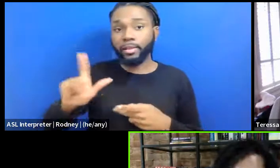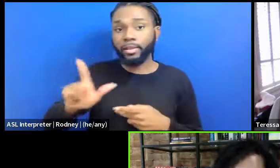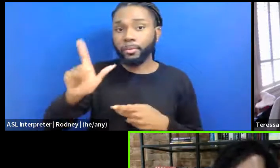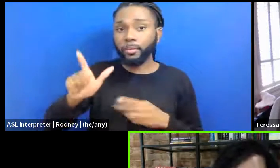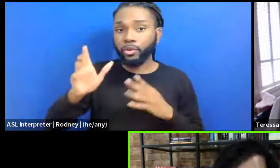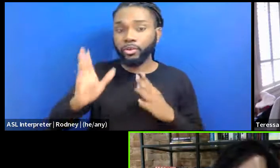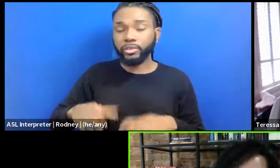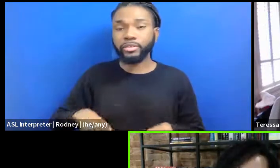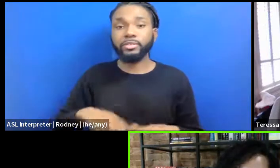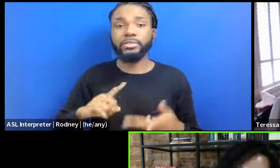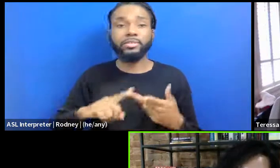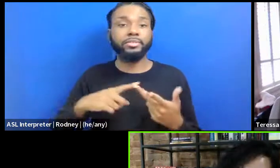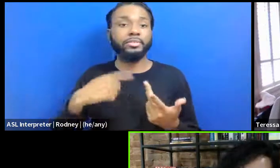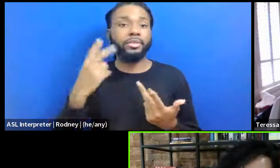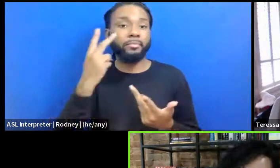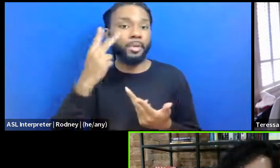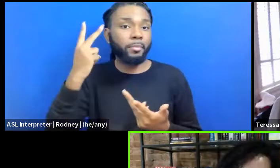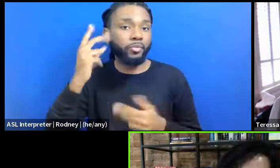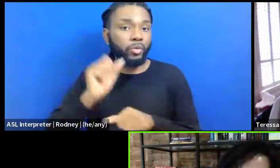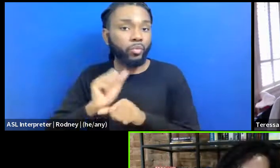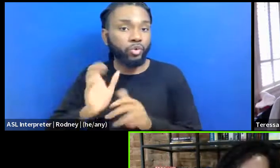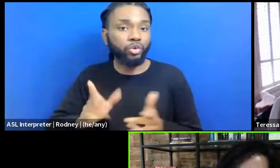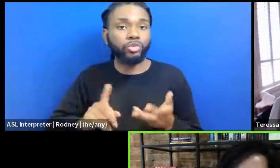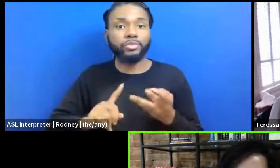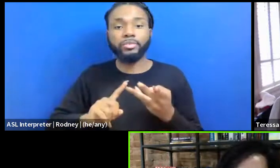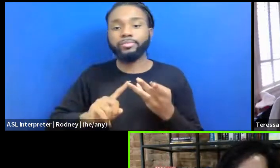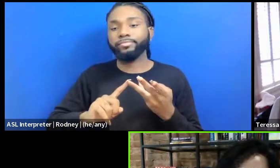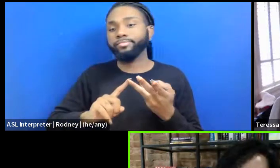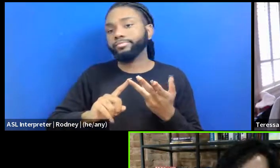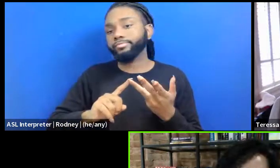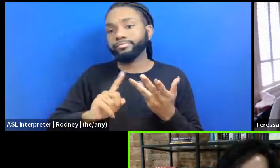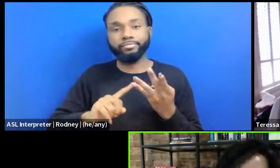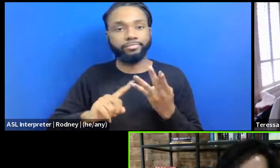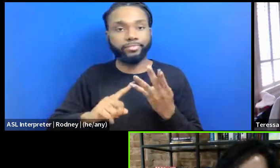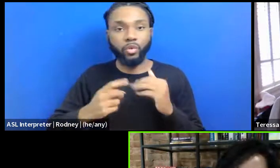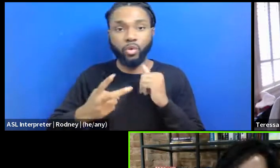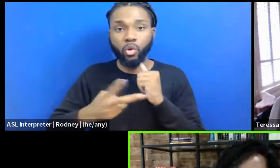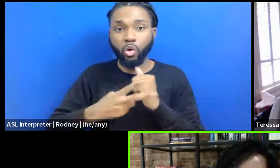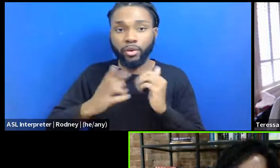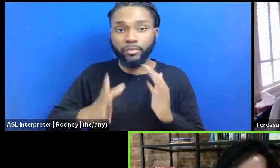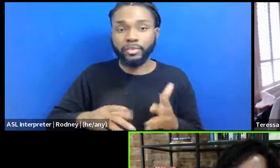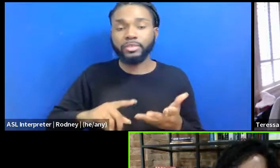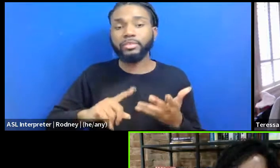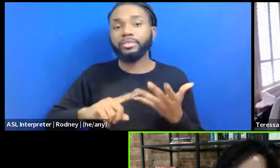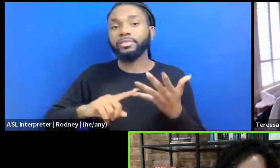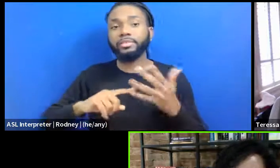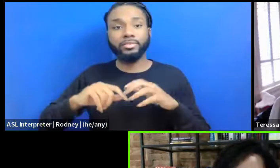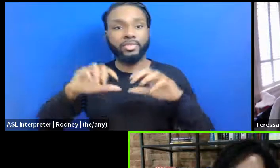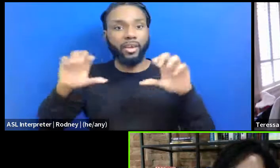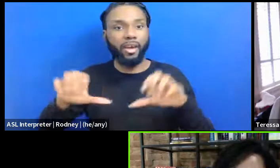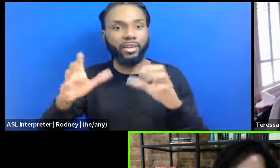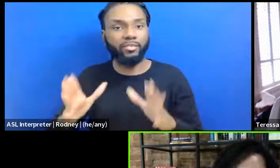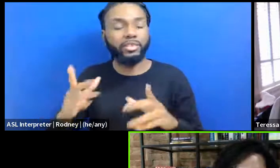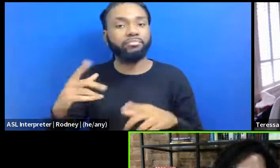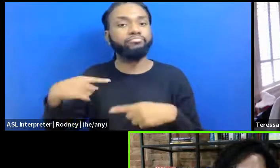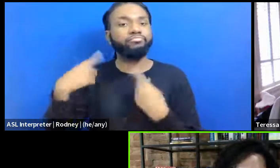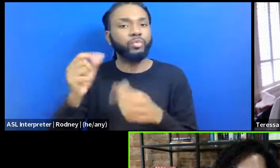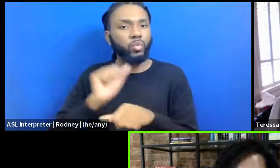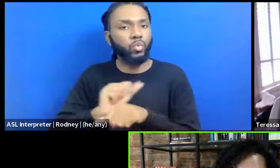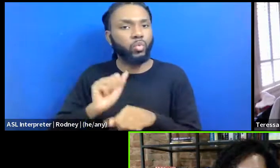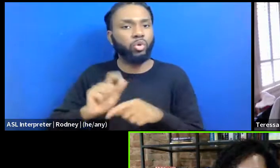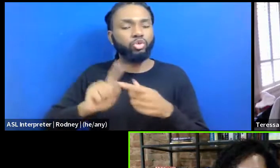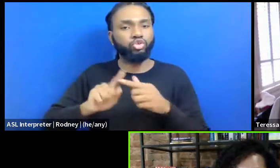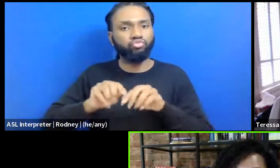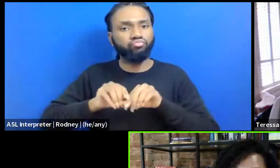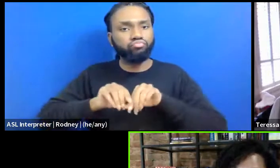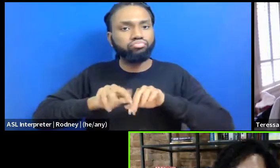memory workers, archivists, activists, have worked to sort of circulate information